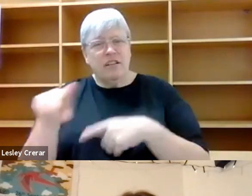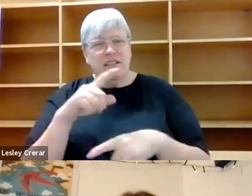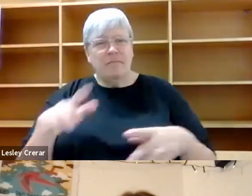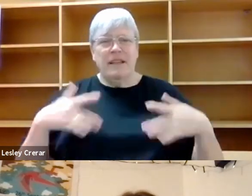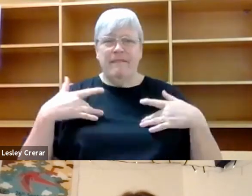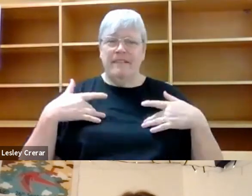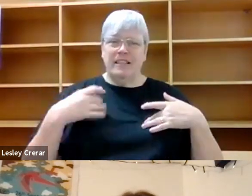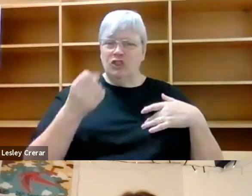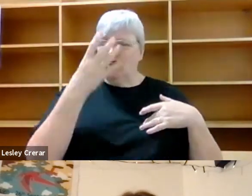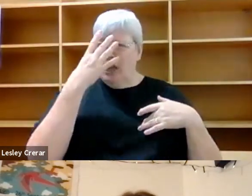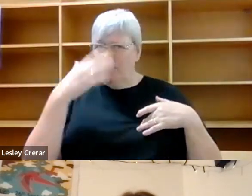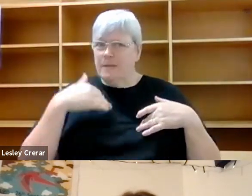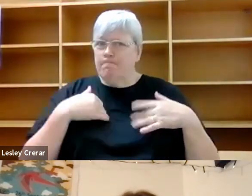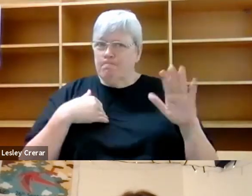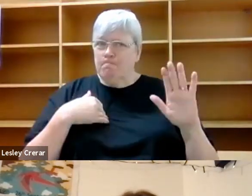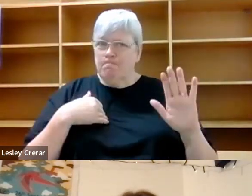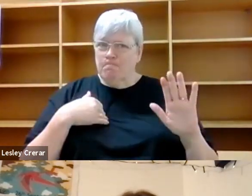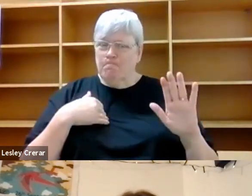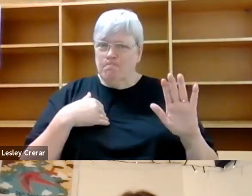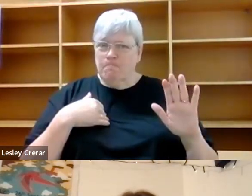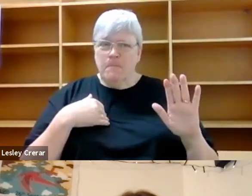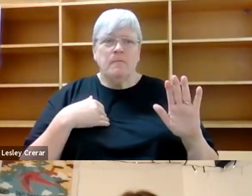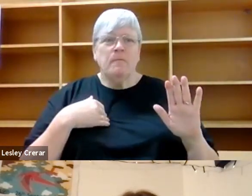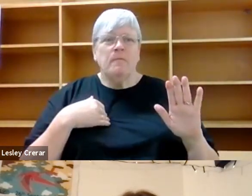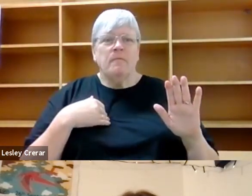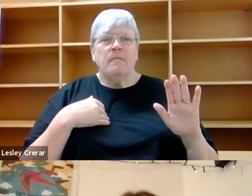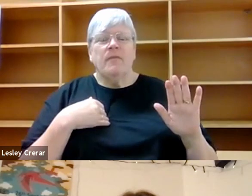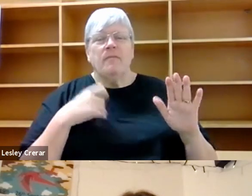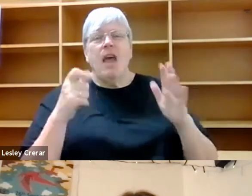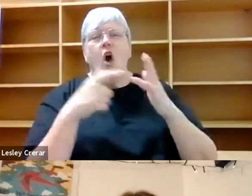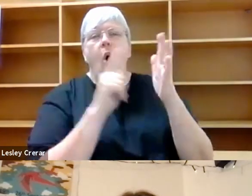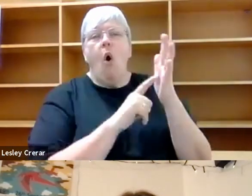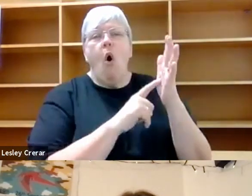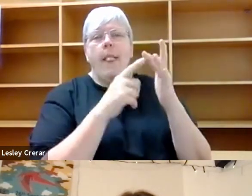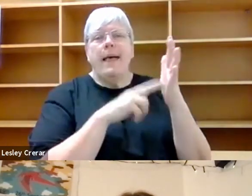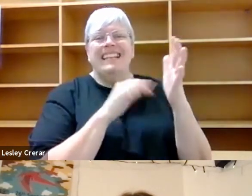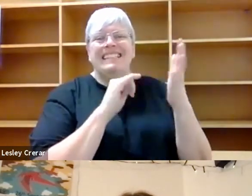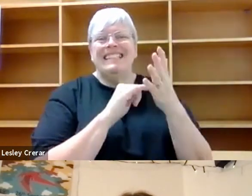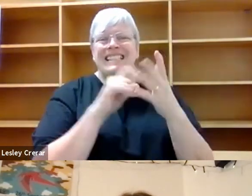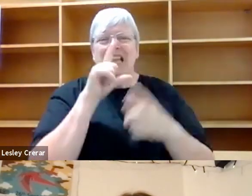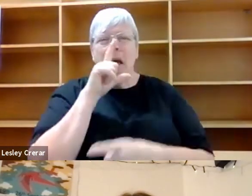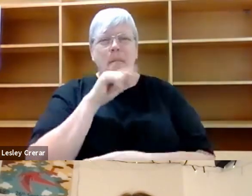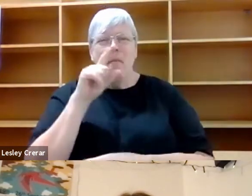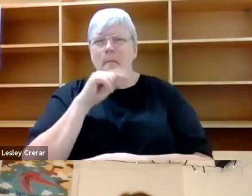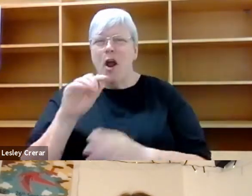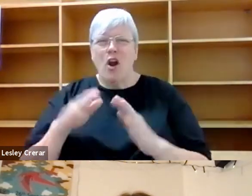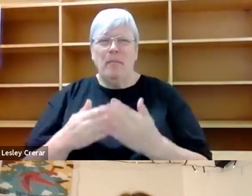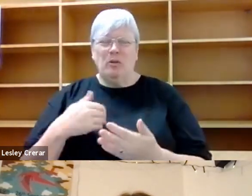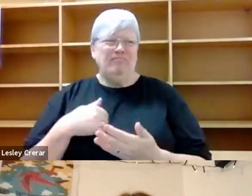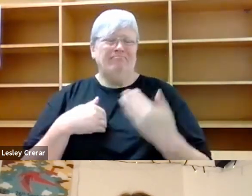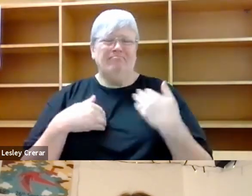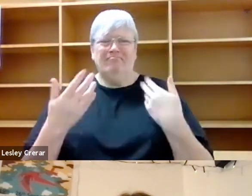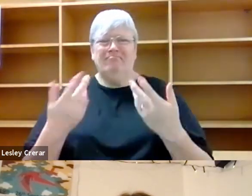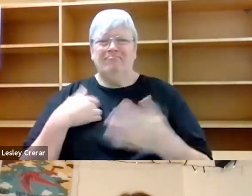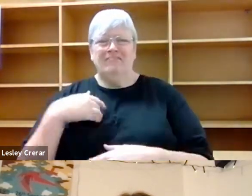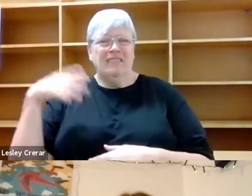shamed by the, um, not a very good Collins bird book person. Like I can't tell things by their call always,